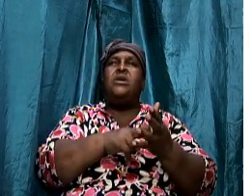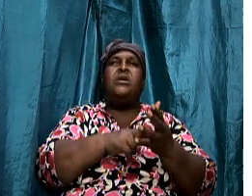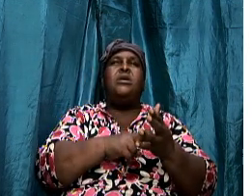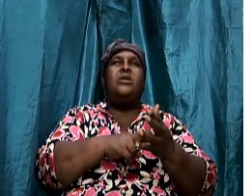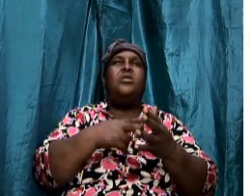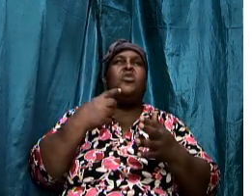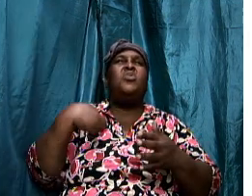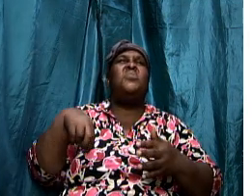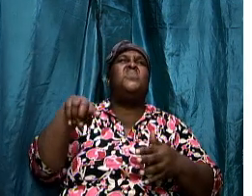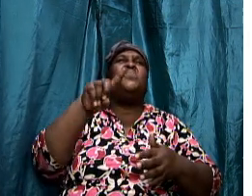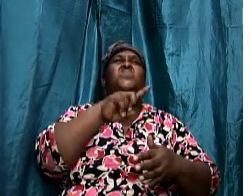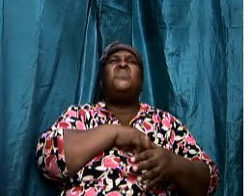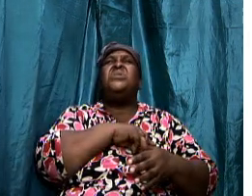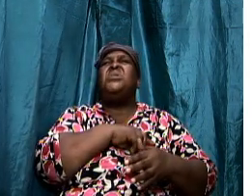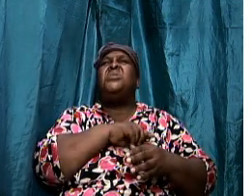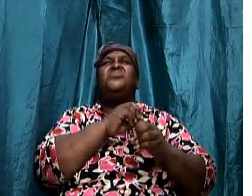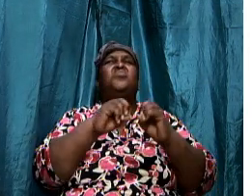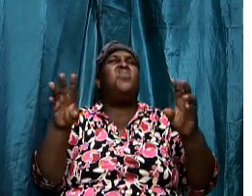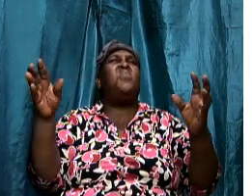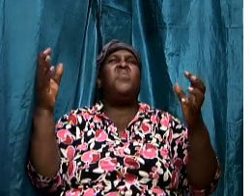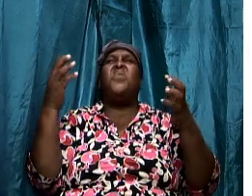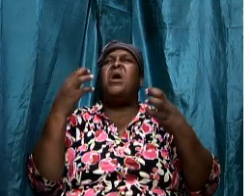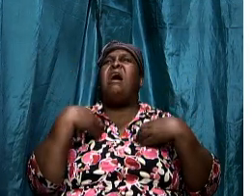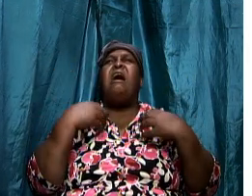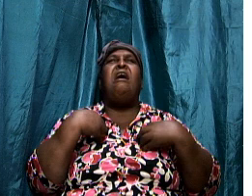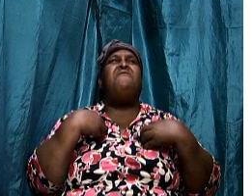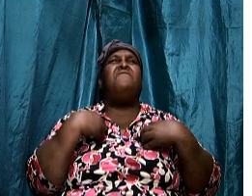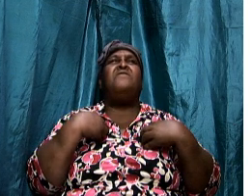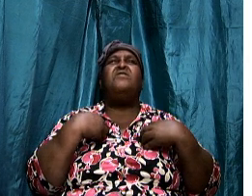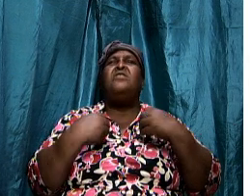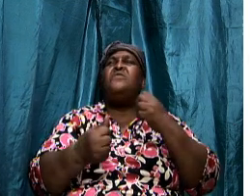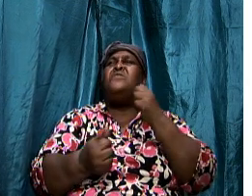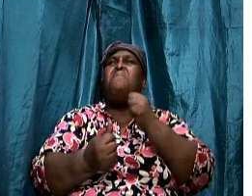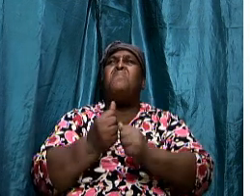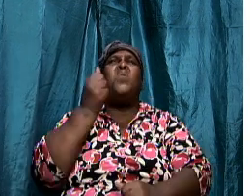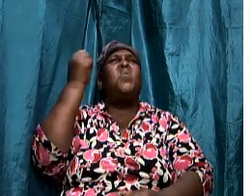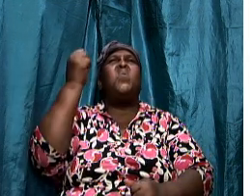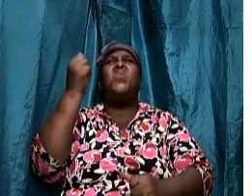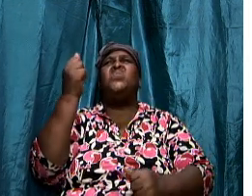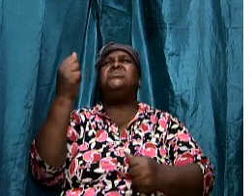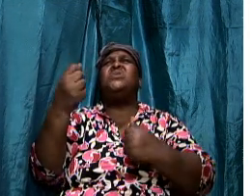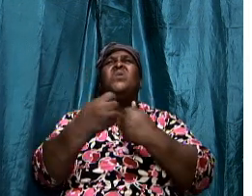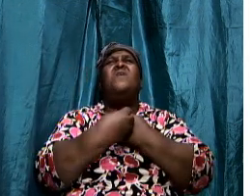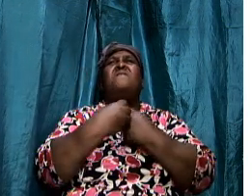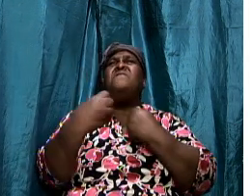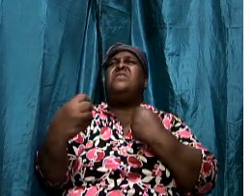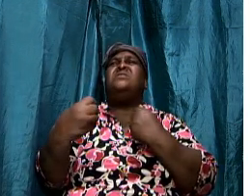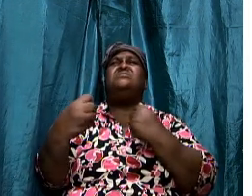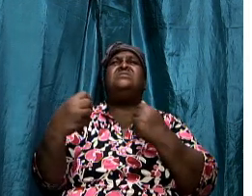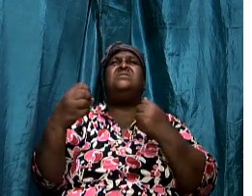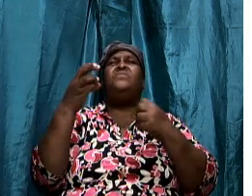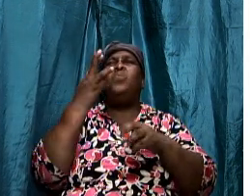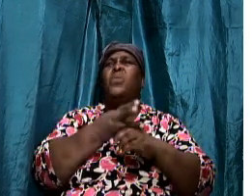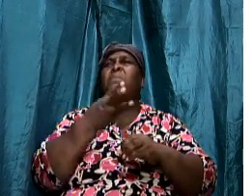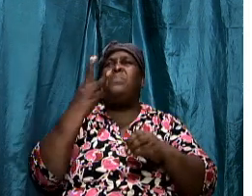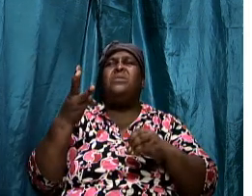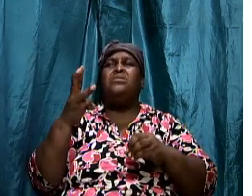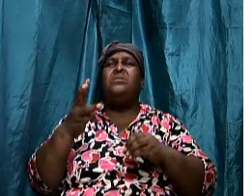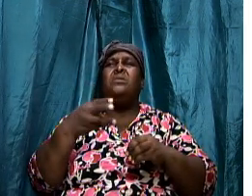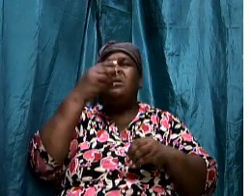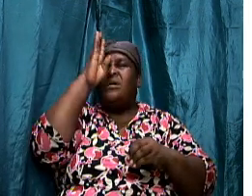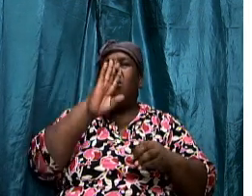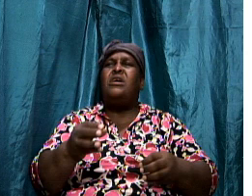and offensive weapon that God has given to us to use in this warfare that we are in.